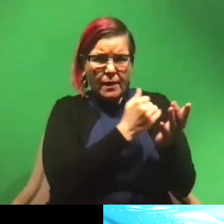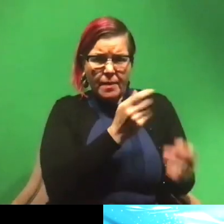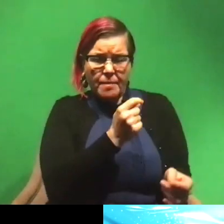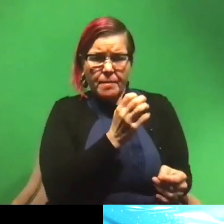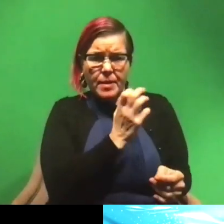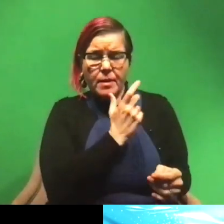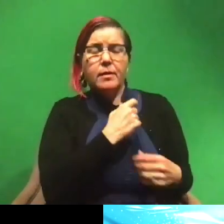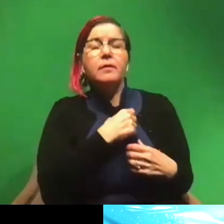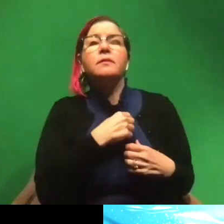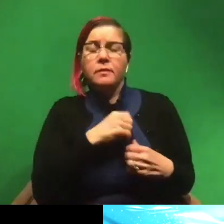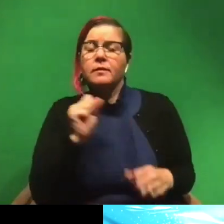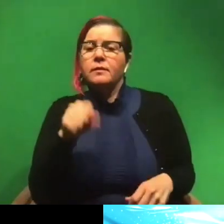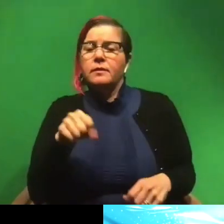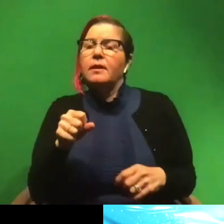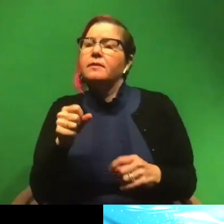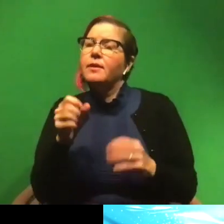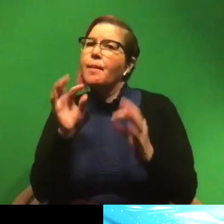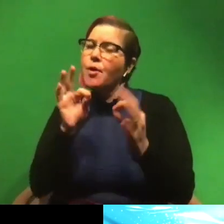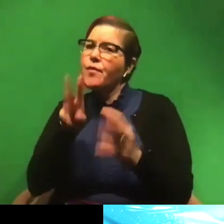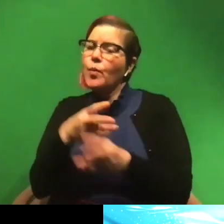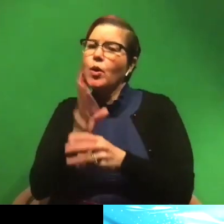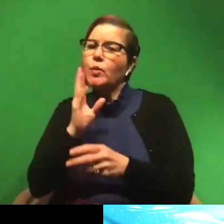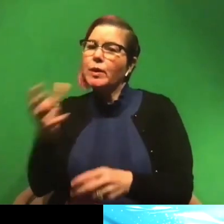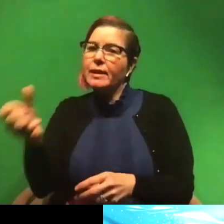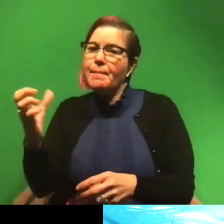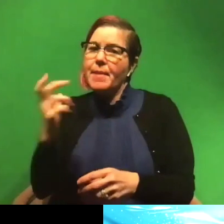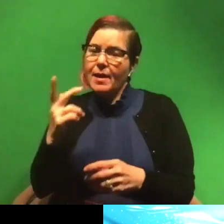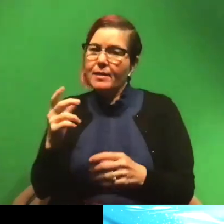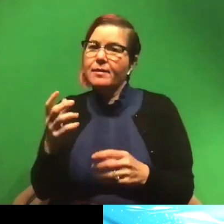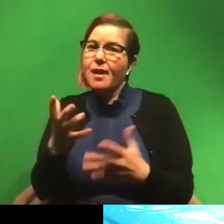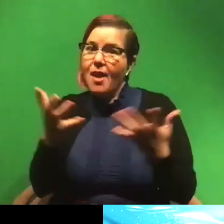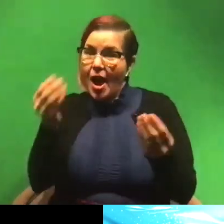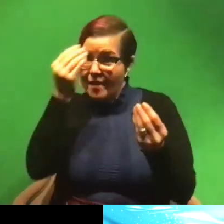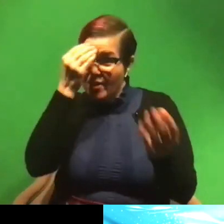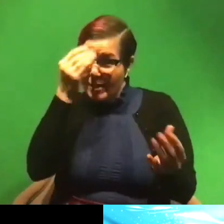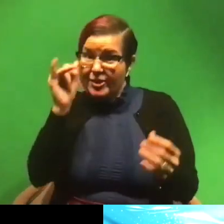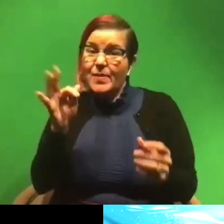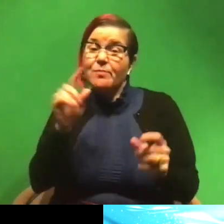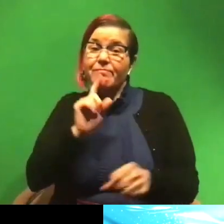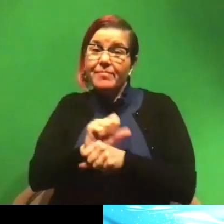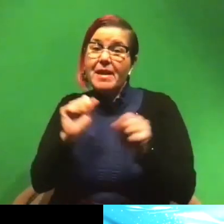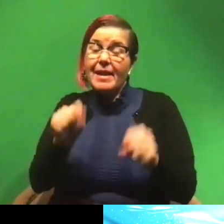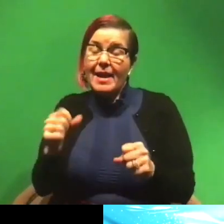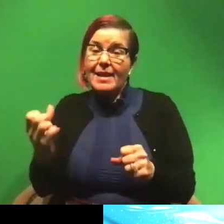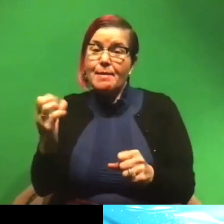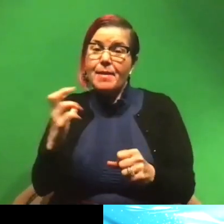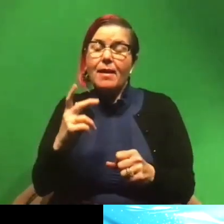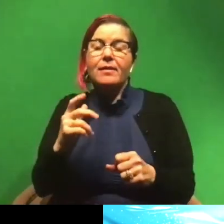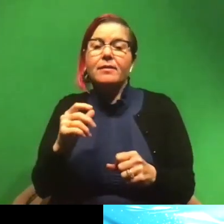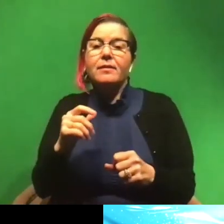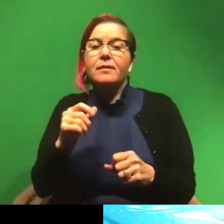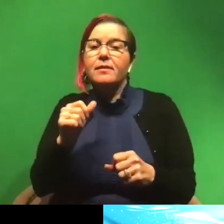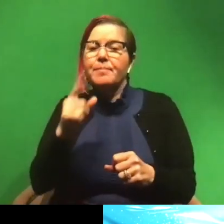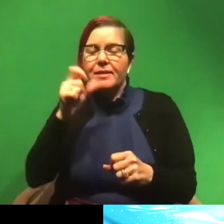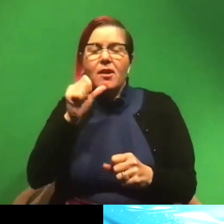Uh, yes. And in an ideal world, you can retrieve them and you get a lot of information if you are able to retrieve them. Um, because not all of that data